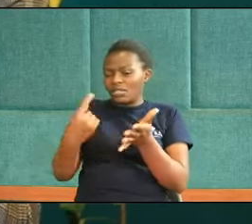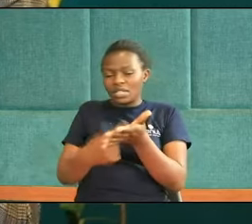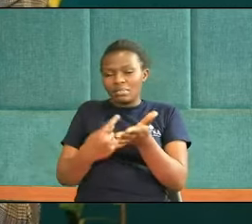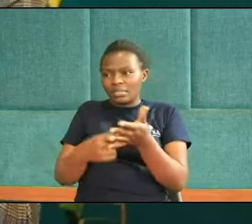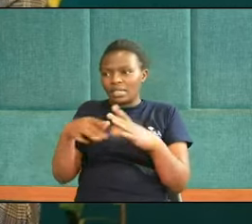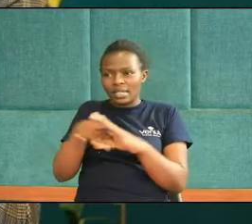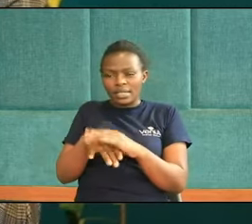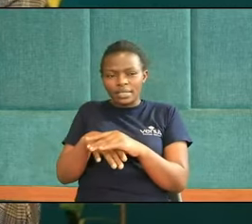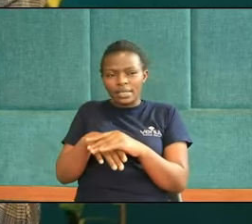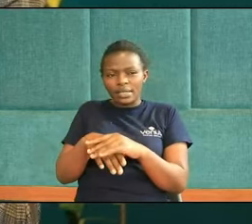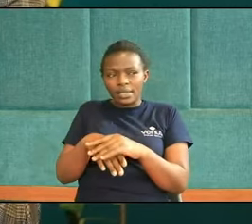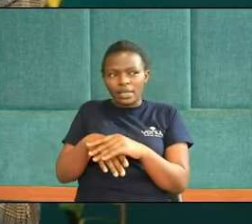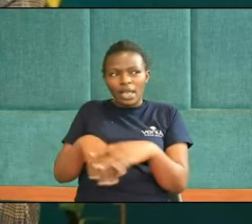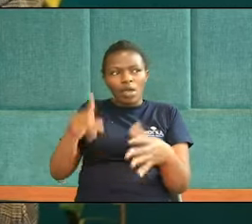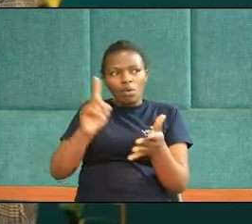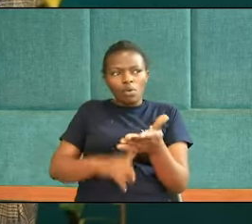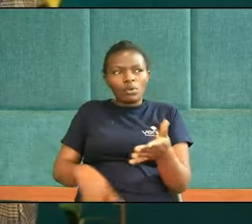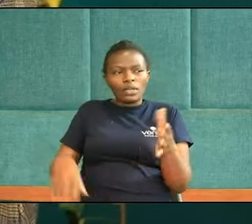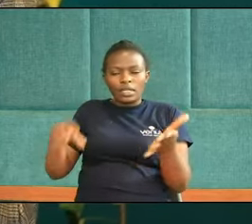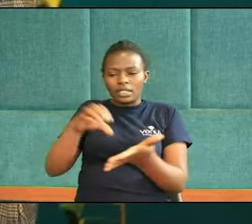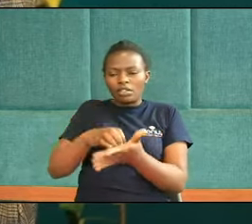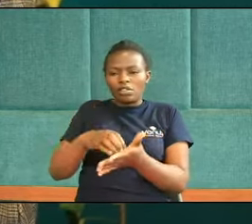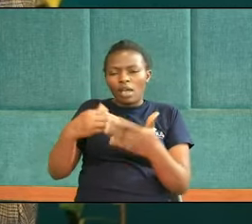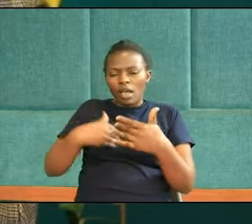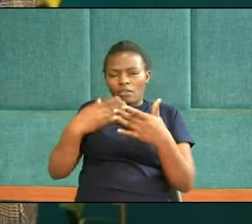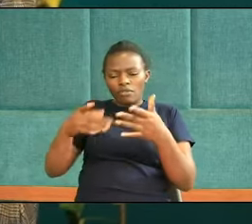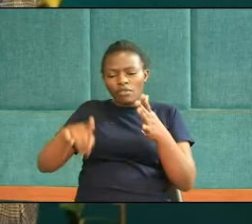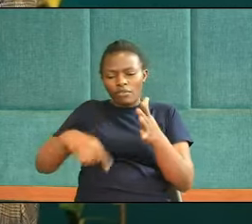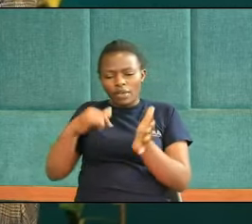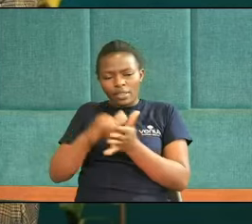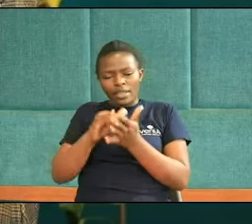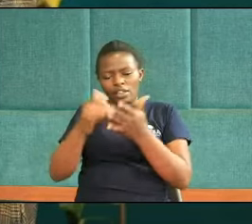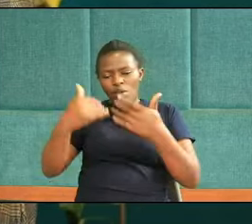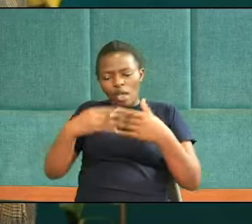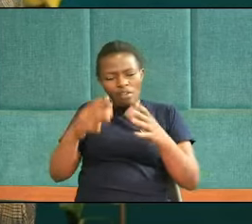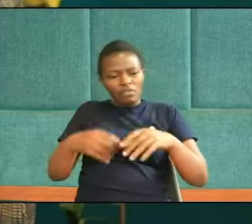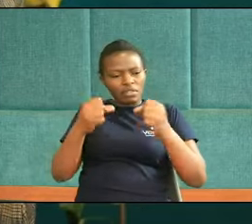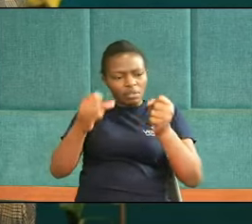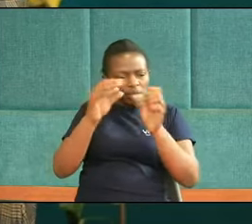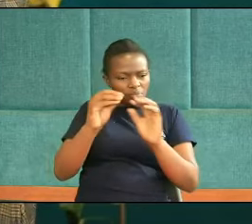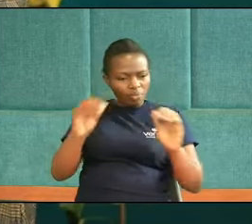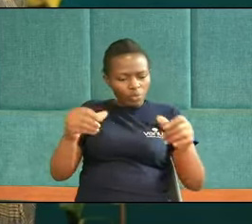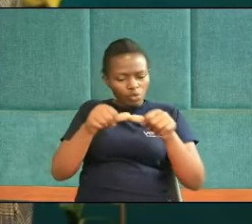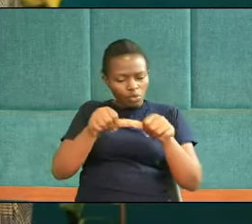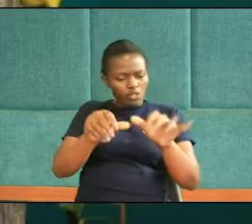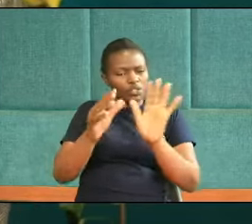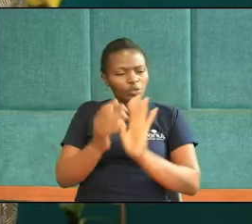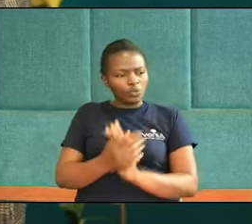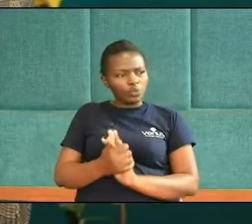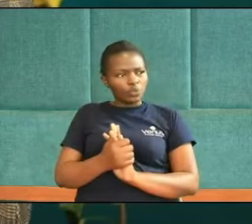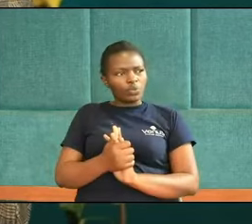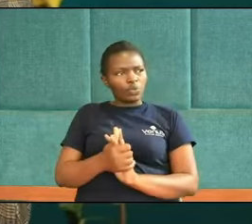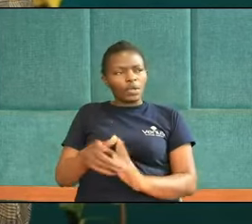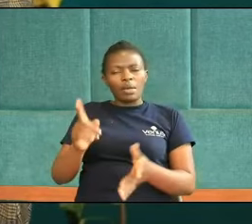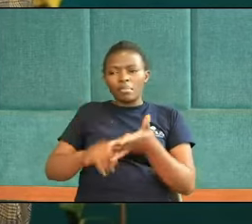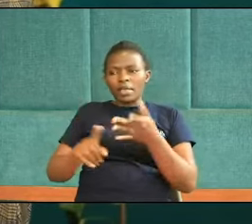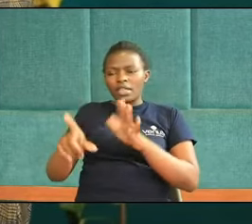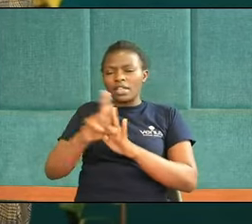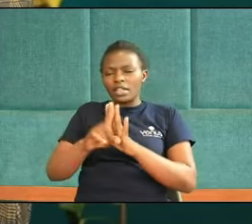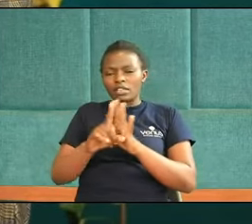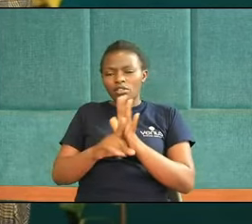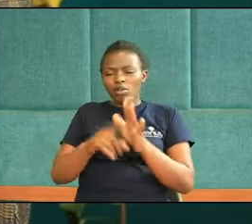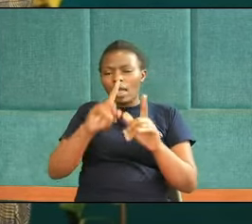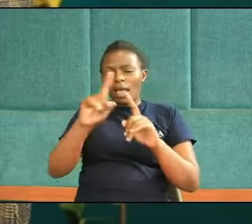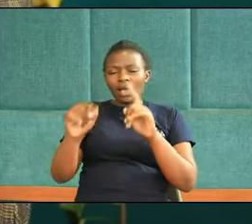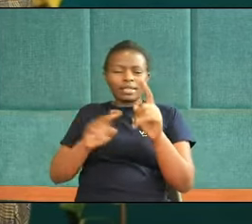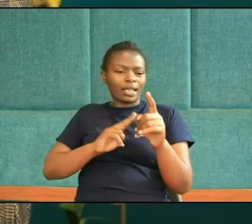What situations Have we felt That you know We do not have The strength To go on Right And the lesson Challenges us To look